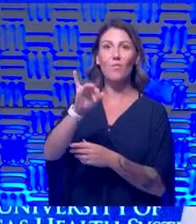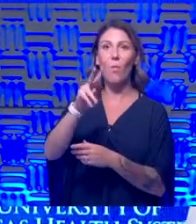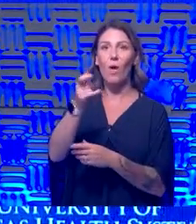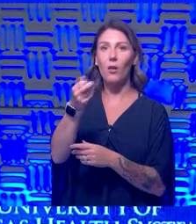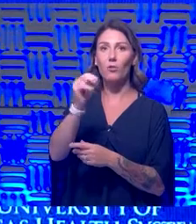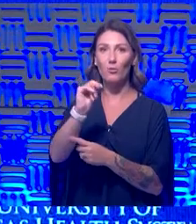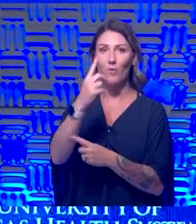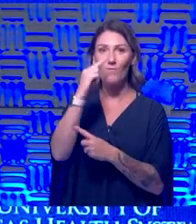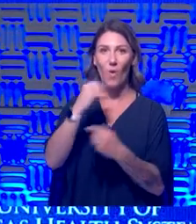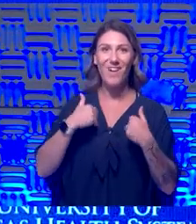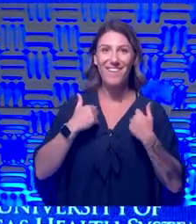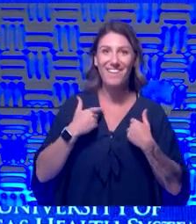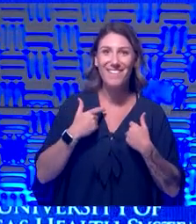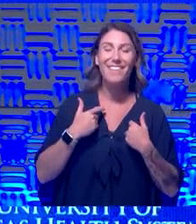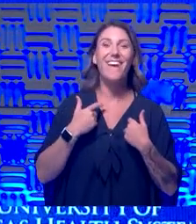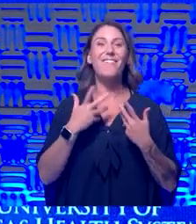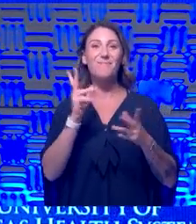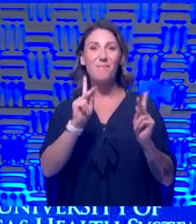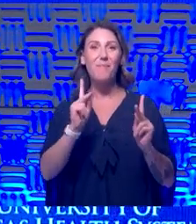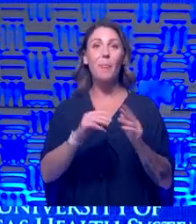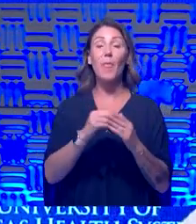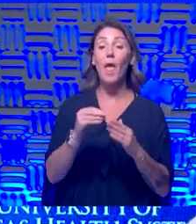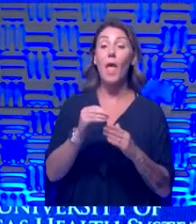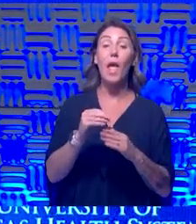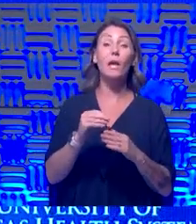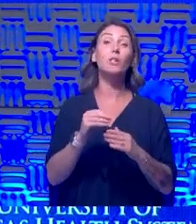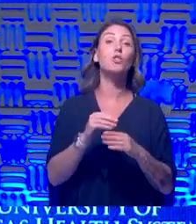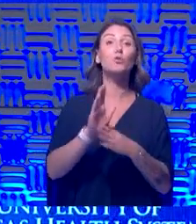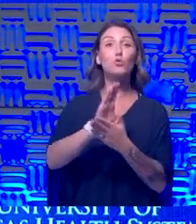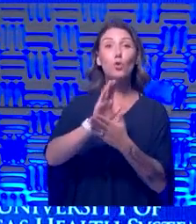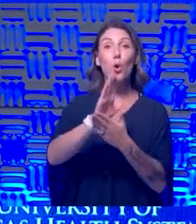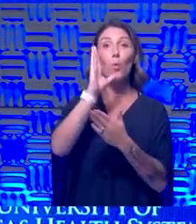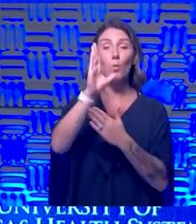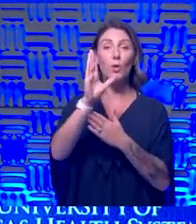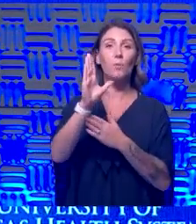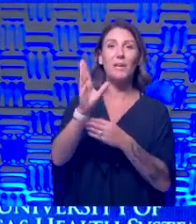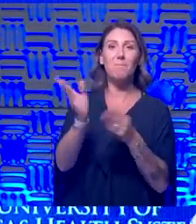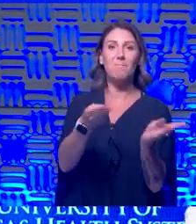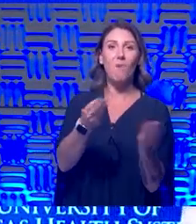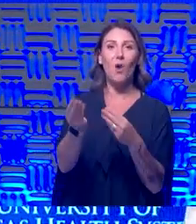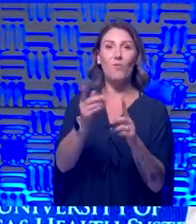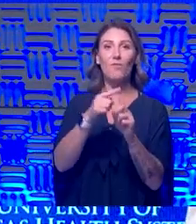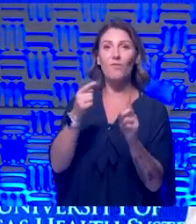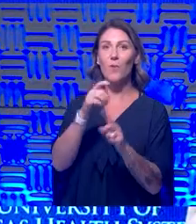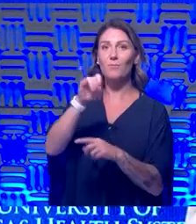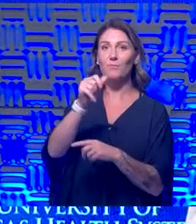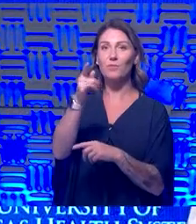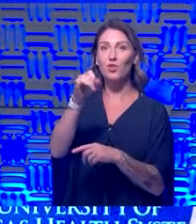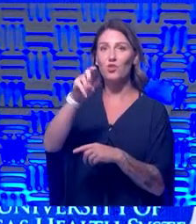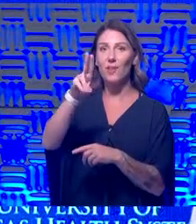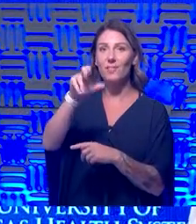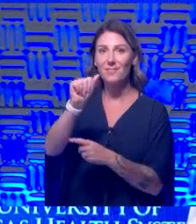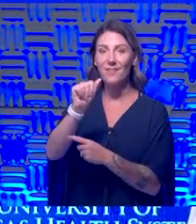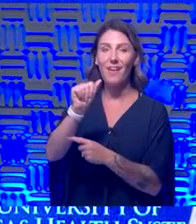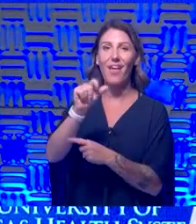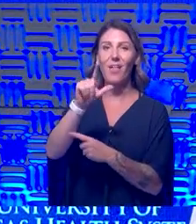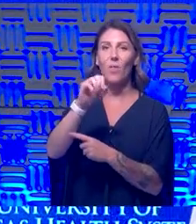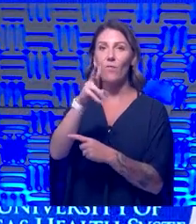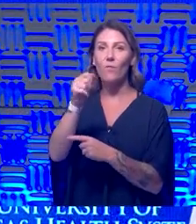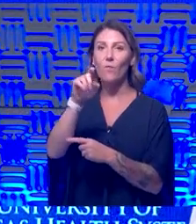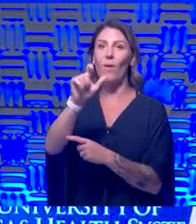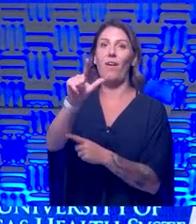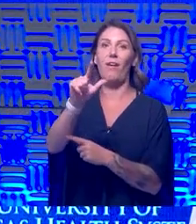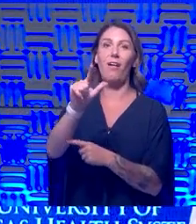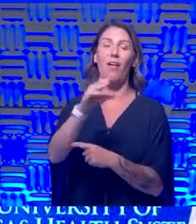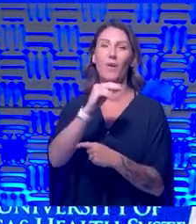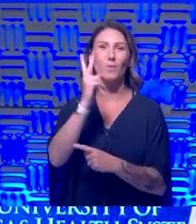The show will actually be moderated by Jessica Lavelle, who, as I will be traveling as well, deep in the Ozarks. We'll see if I have a cell signal